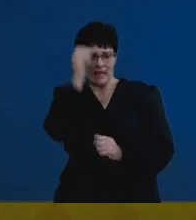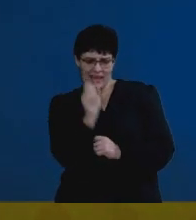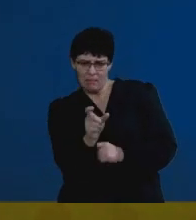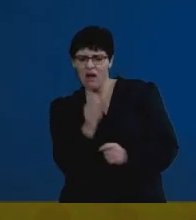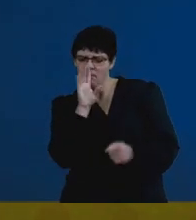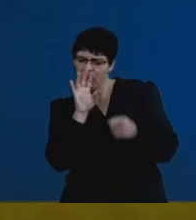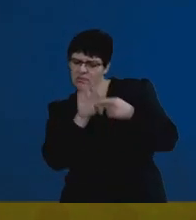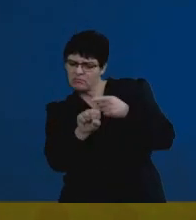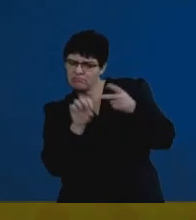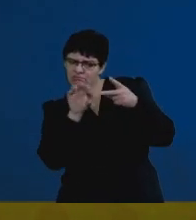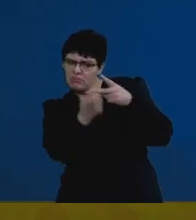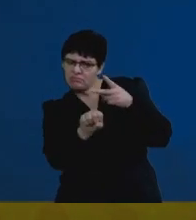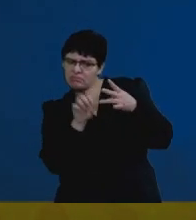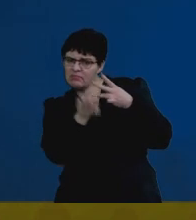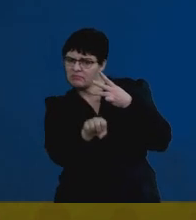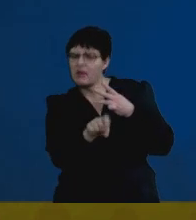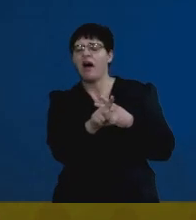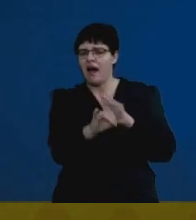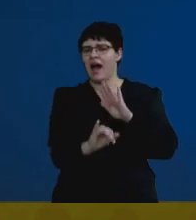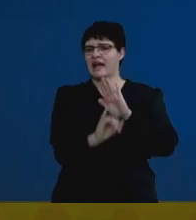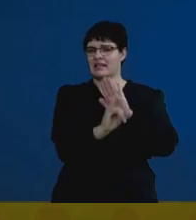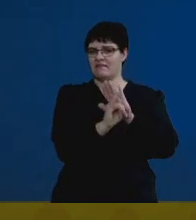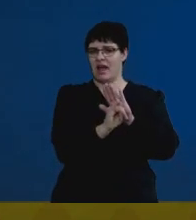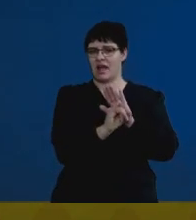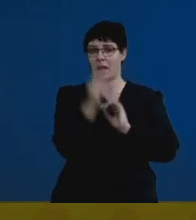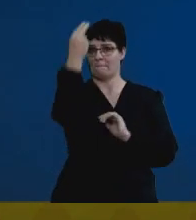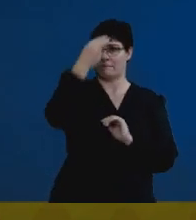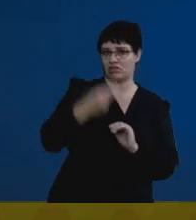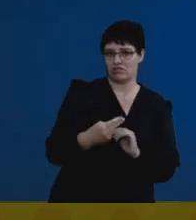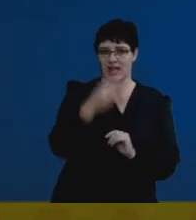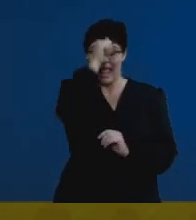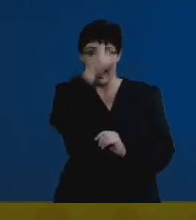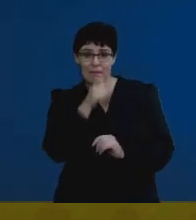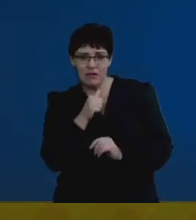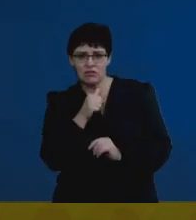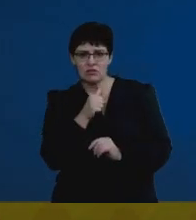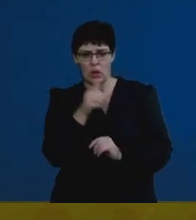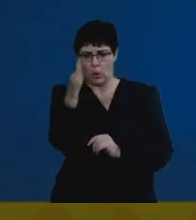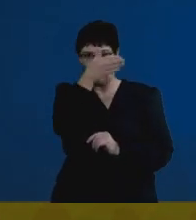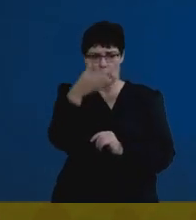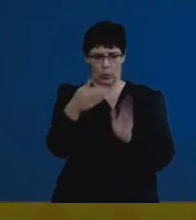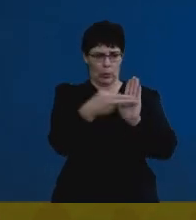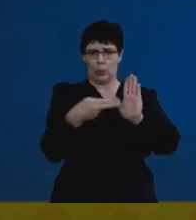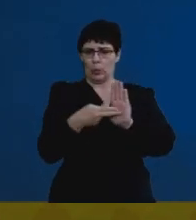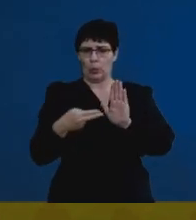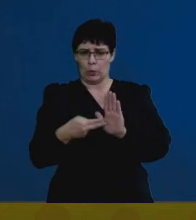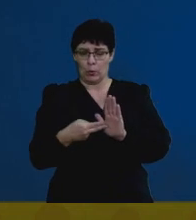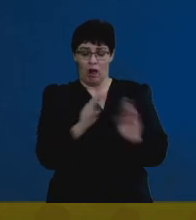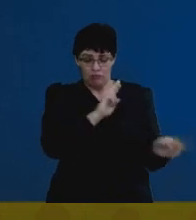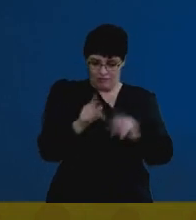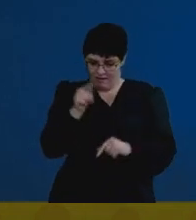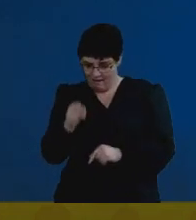to identify. Identify those diagrams, those images that are blank images. Refer to them.